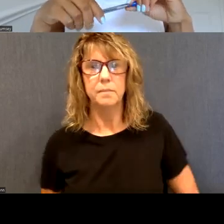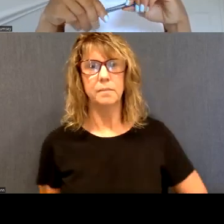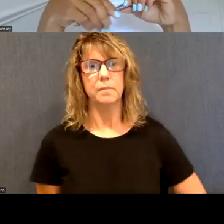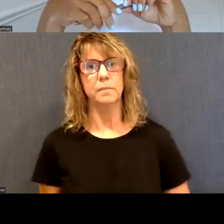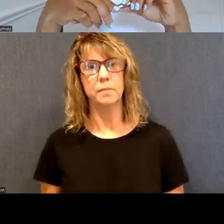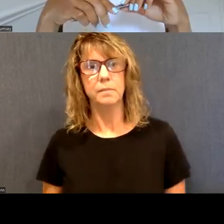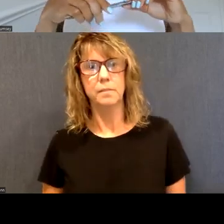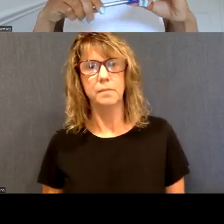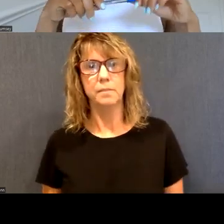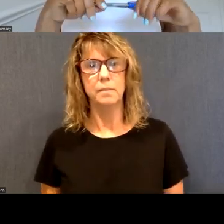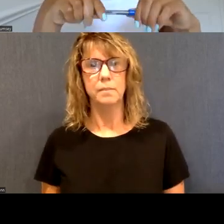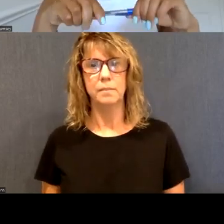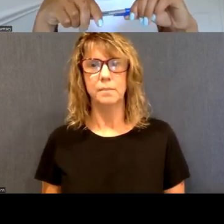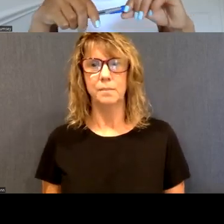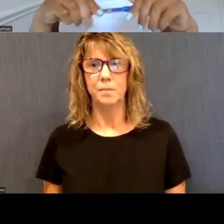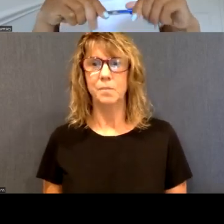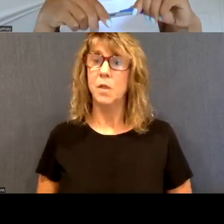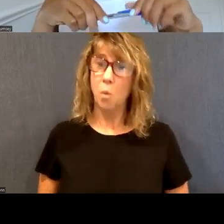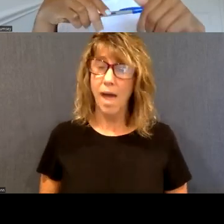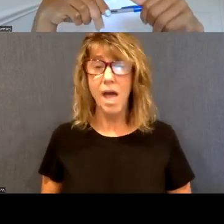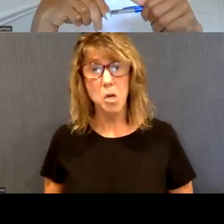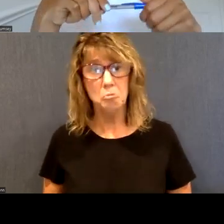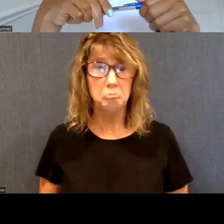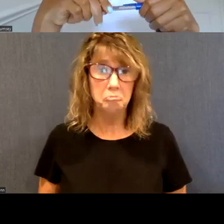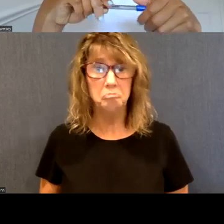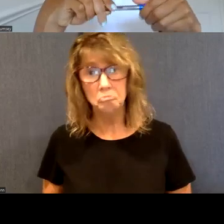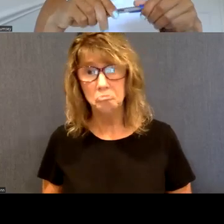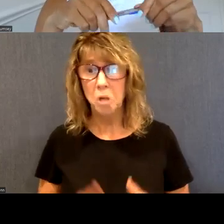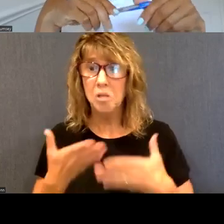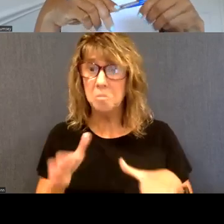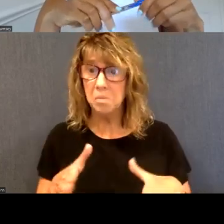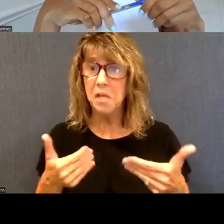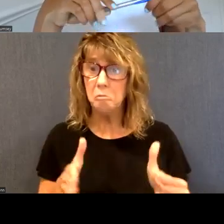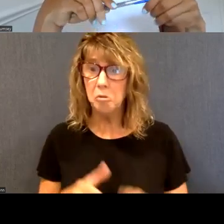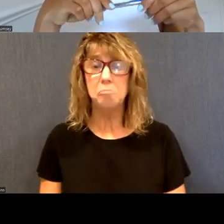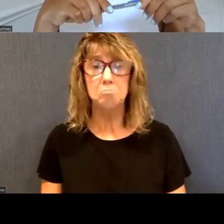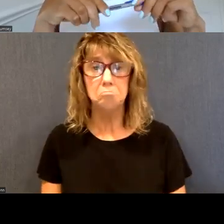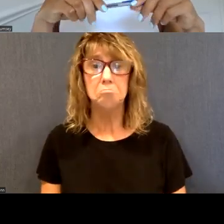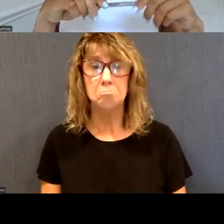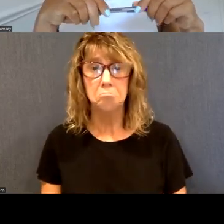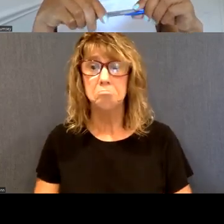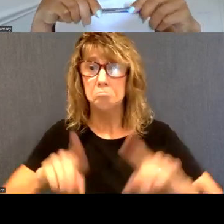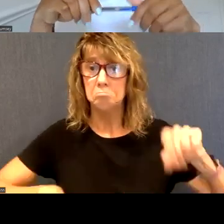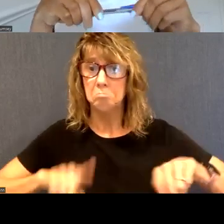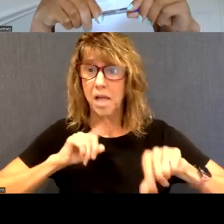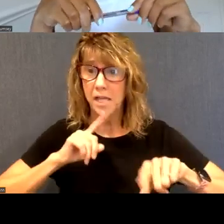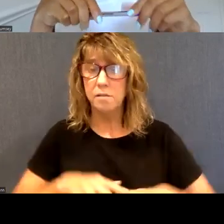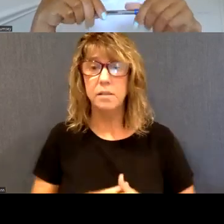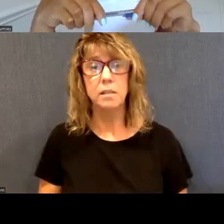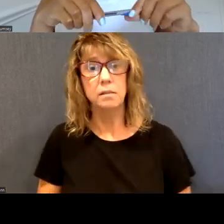All right, sorry. Well, actually kind of a pretty relatively split room. So, uh, about